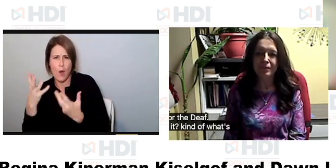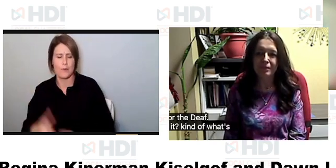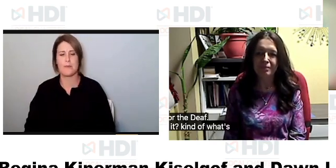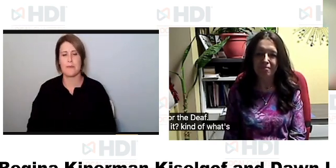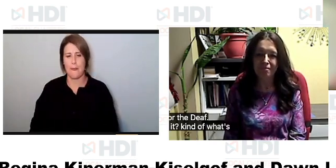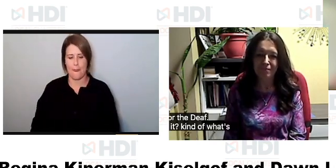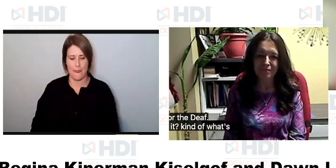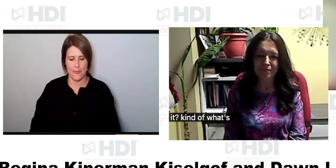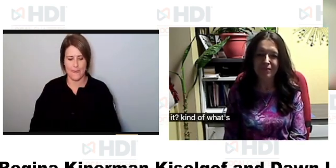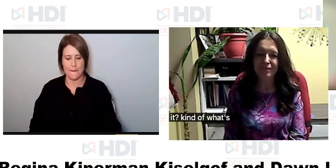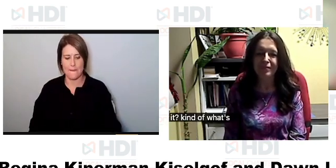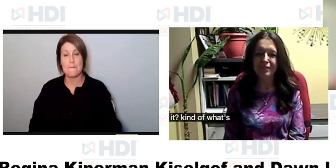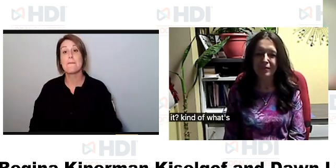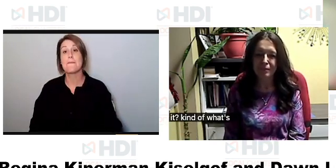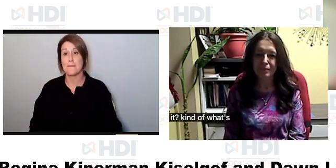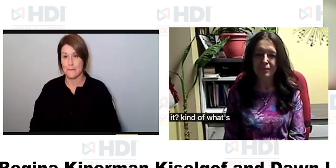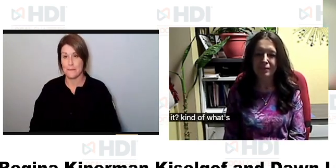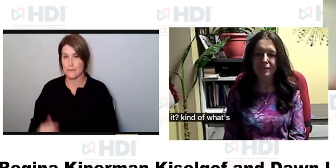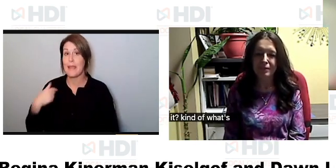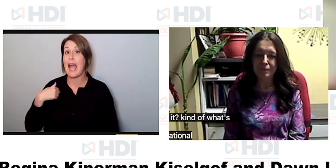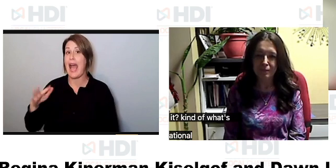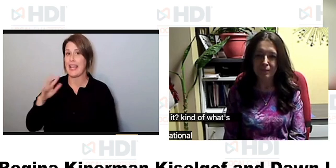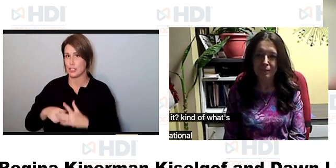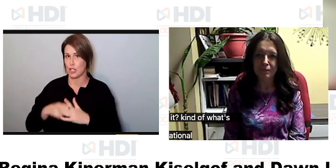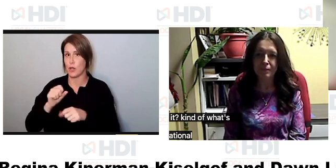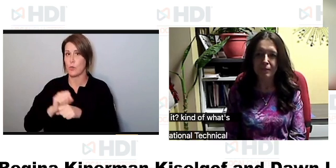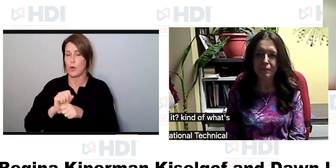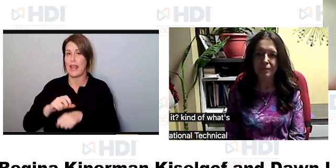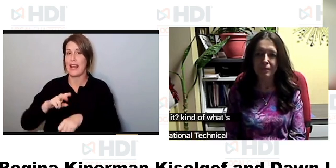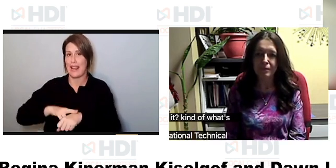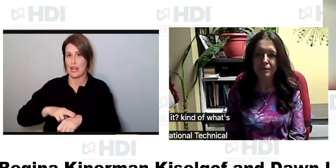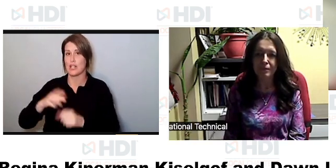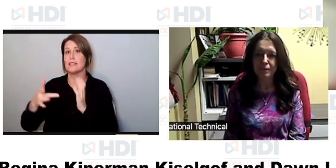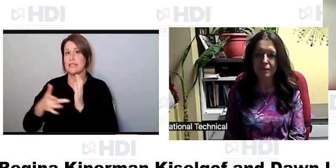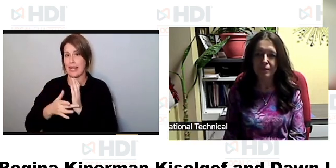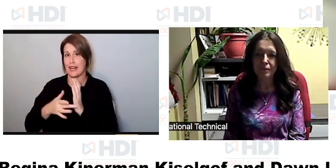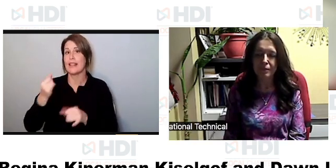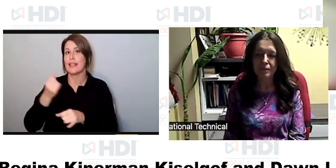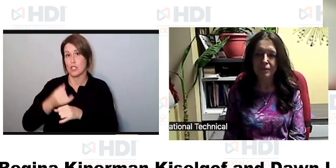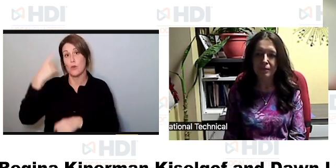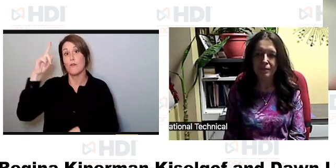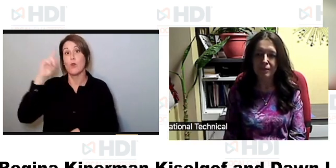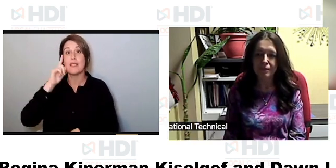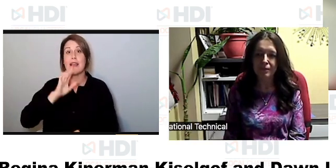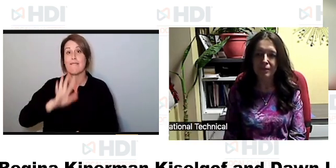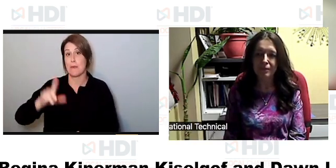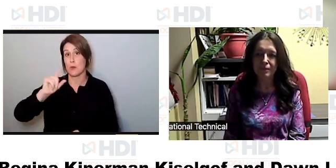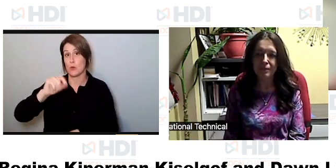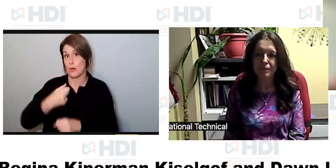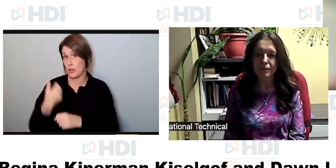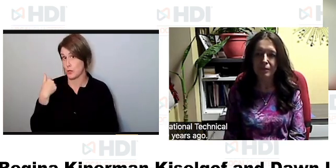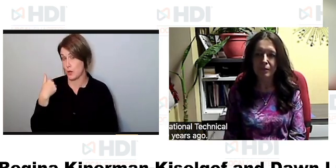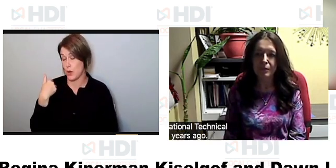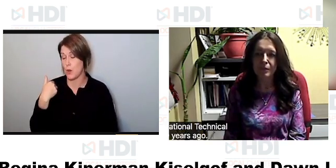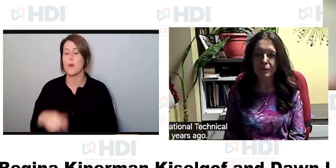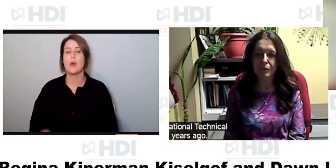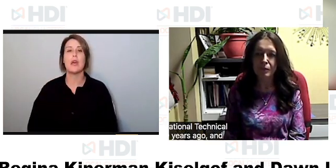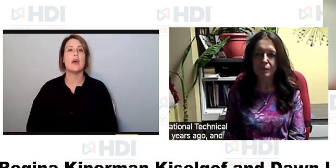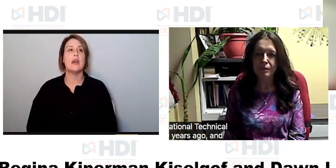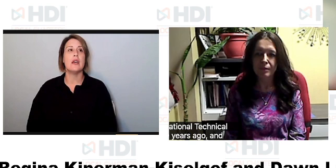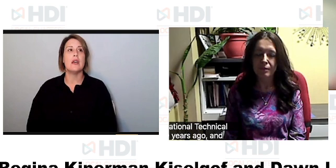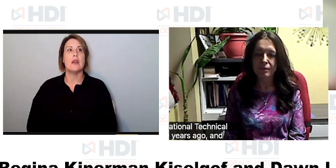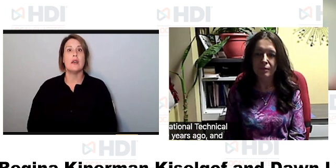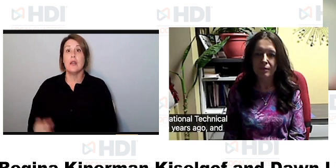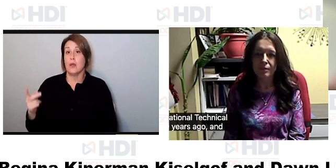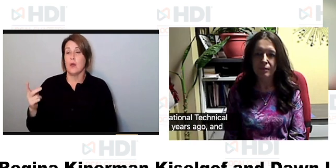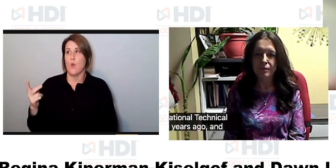yes i started working at the national technical institute for the deaf about 20 years ago and we're